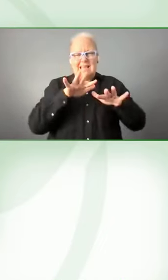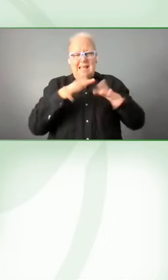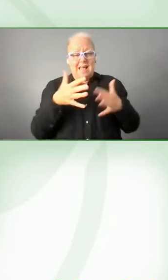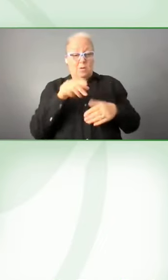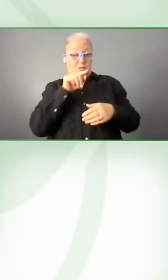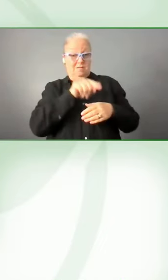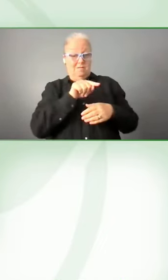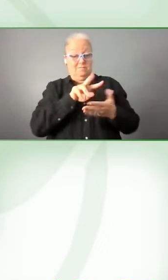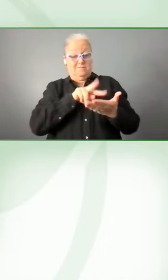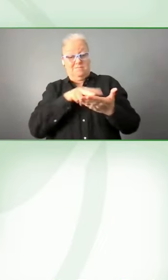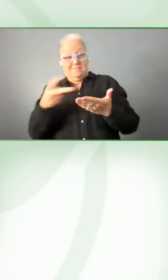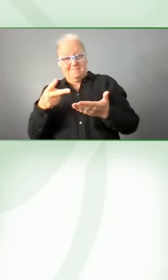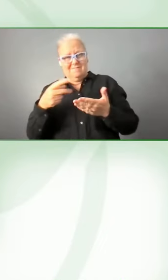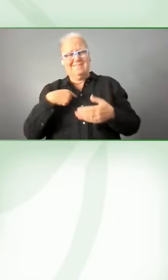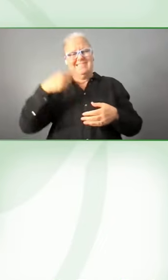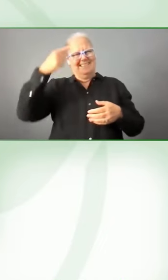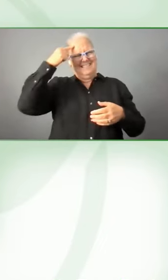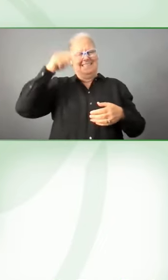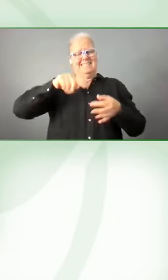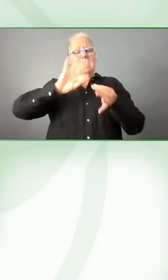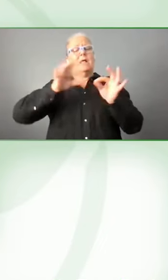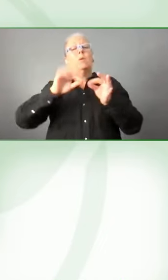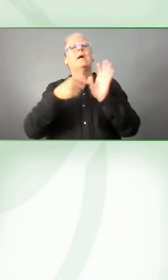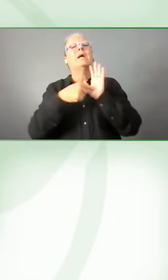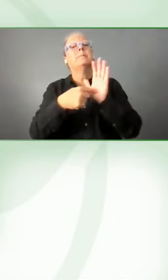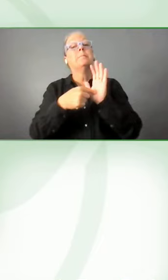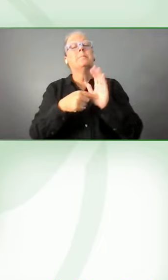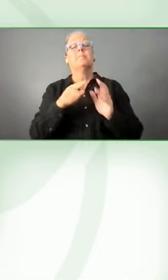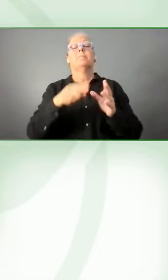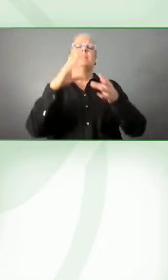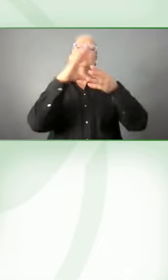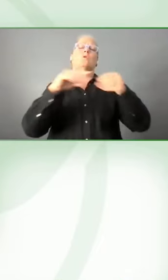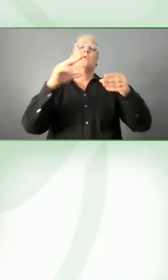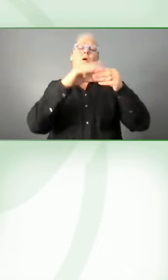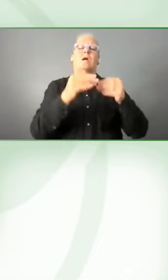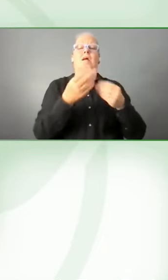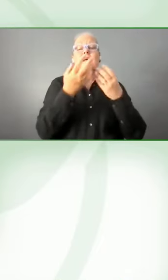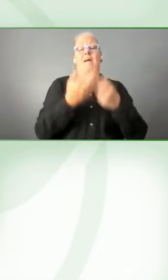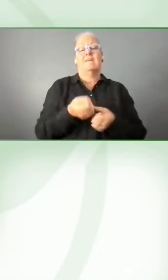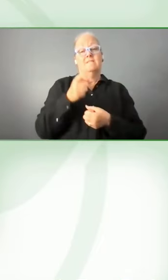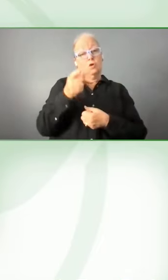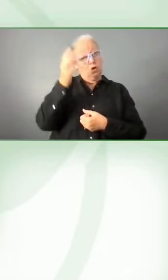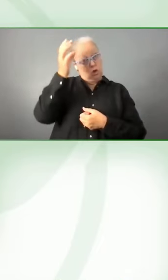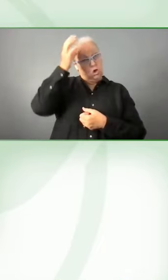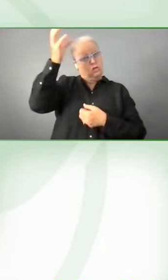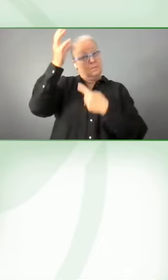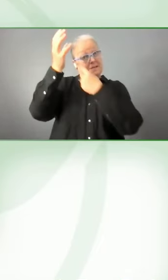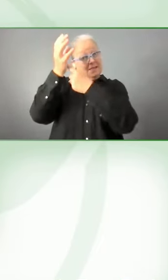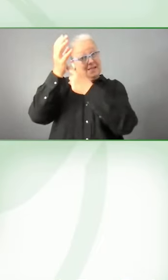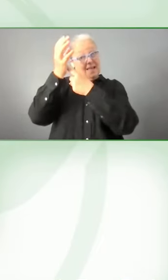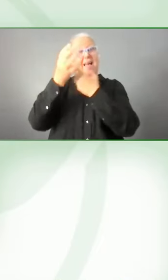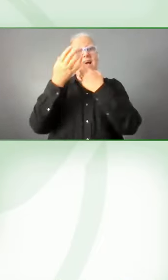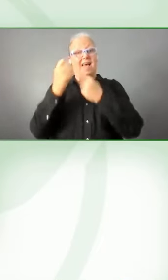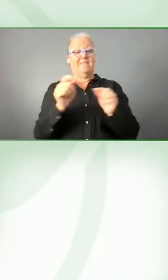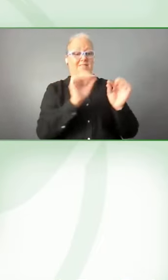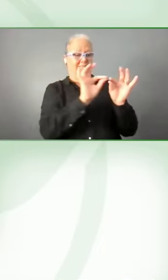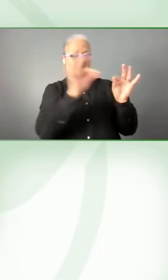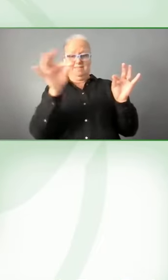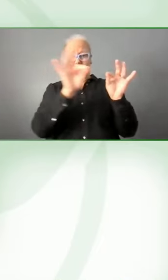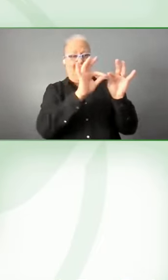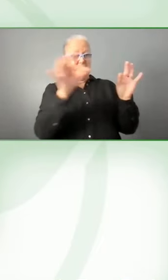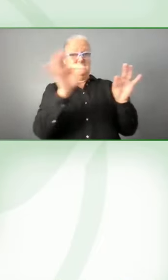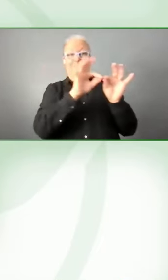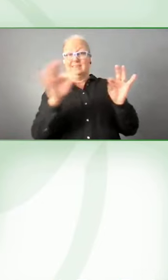aspects. So for example, a story might have a concept that exists in text, but that particular